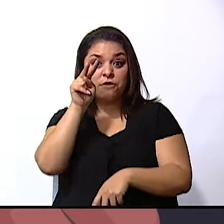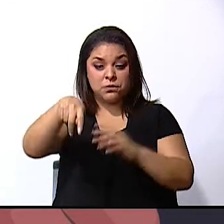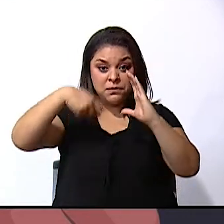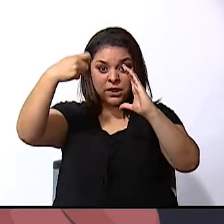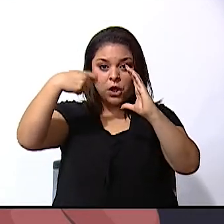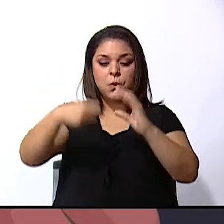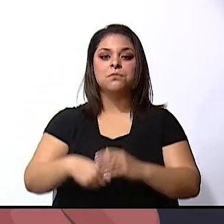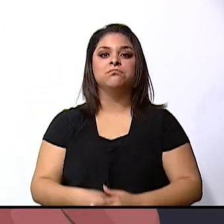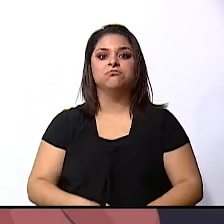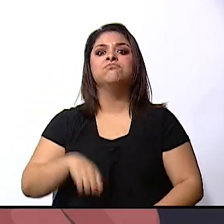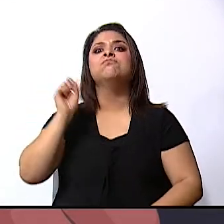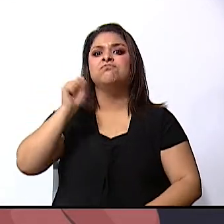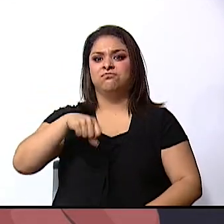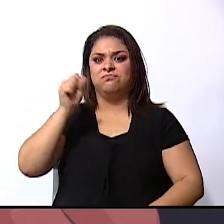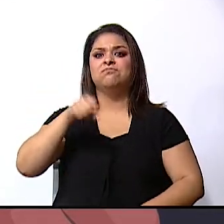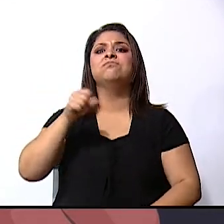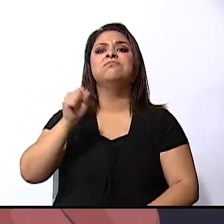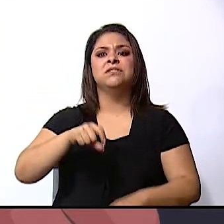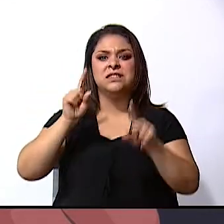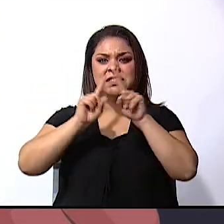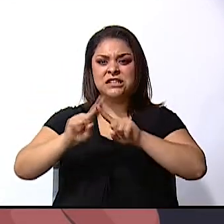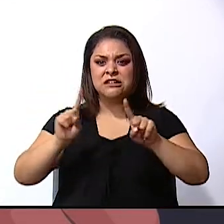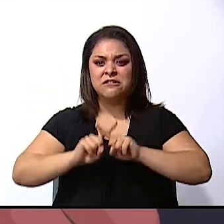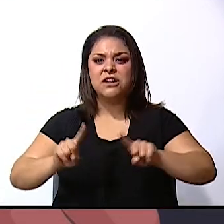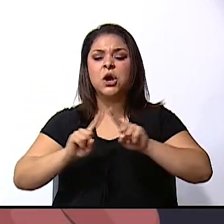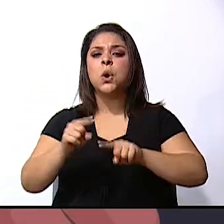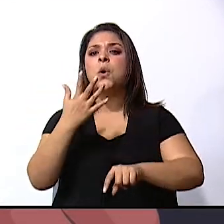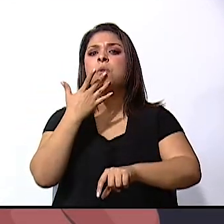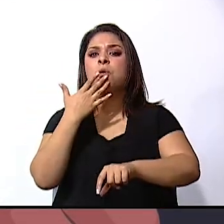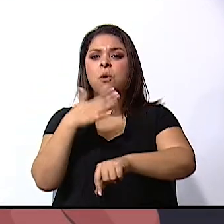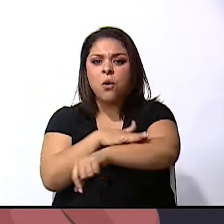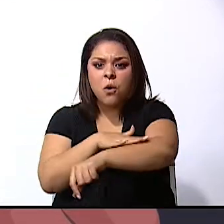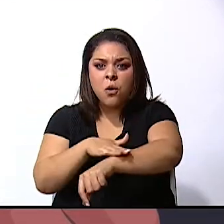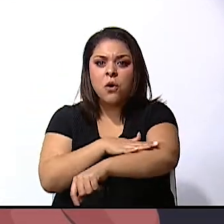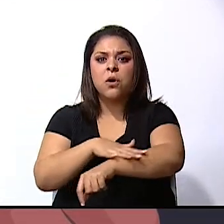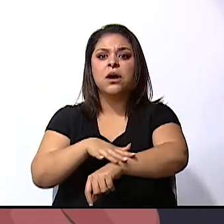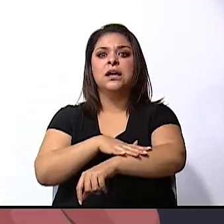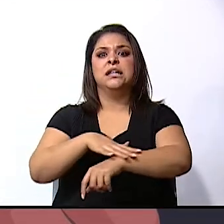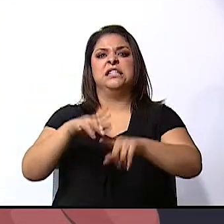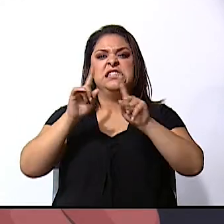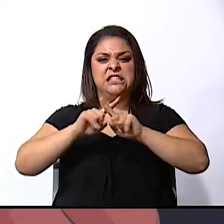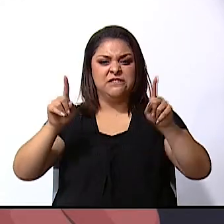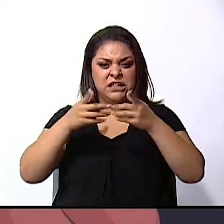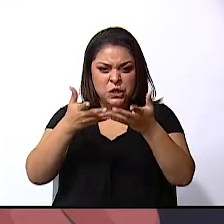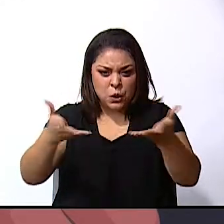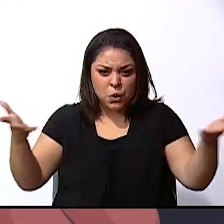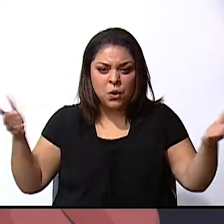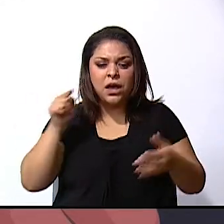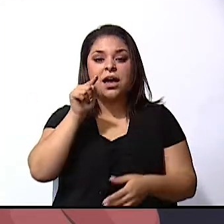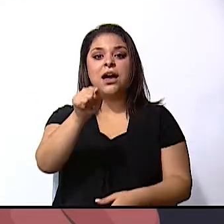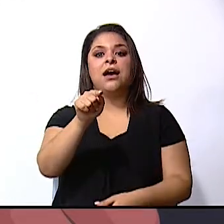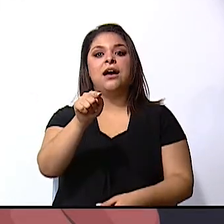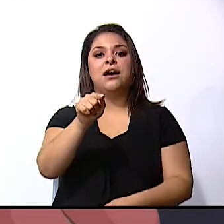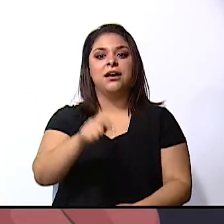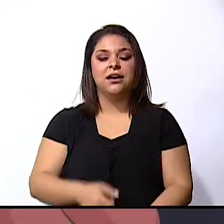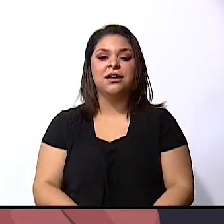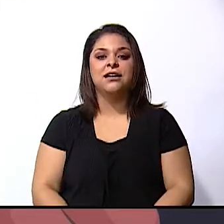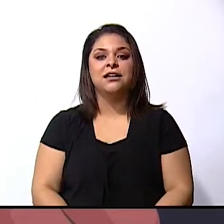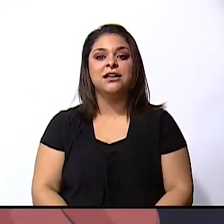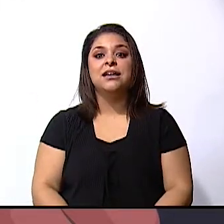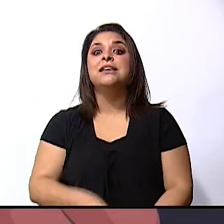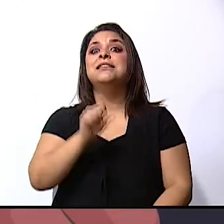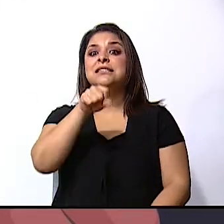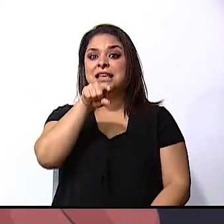the eiffel tower the coliseum the big bang the statue of liberty